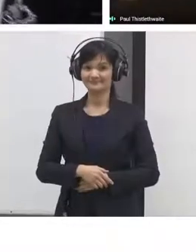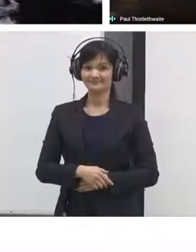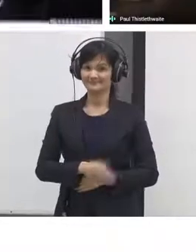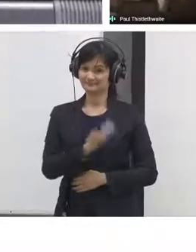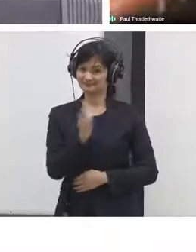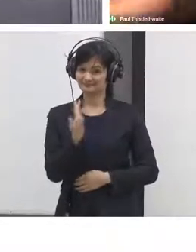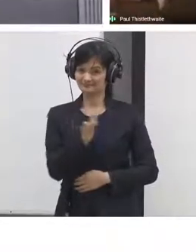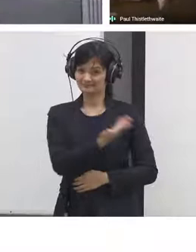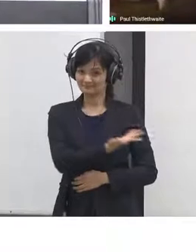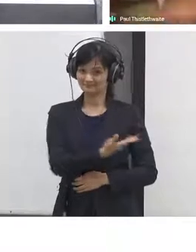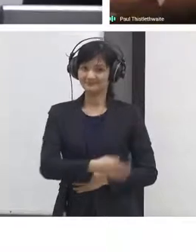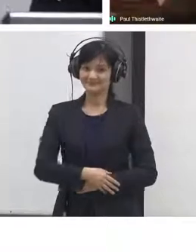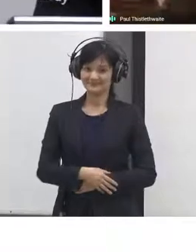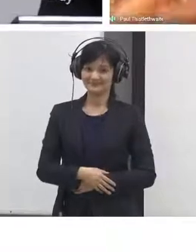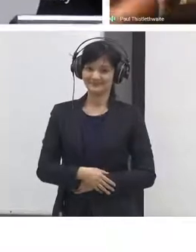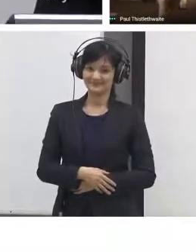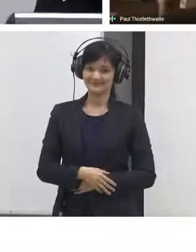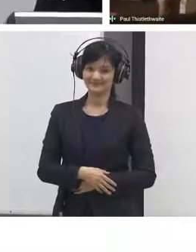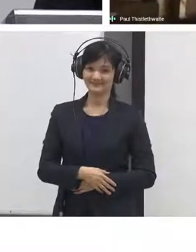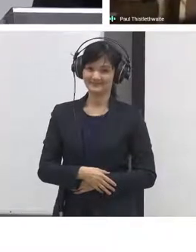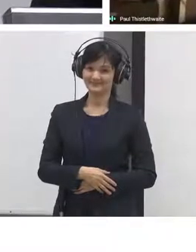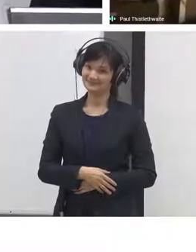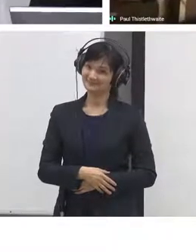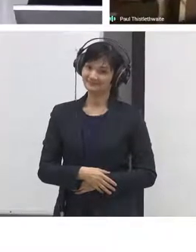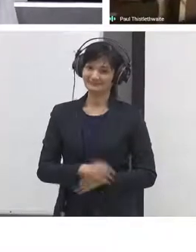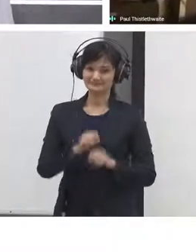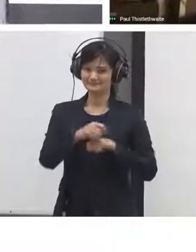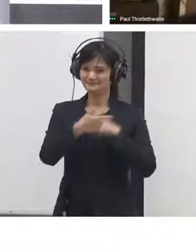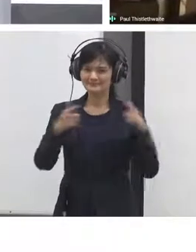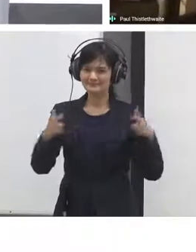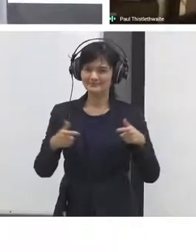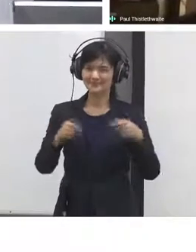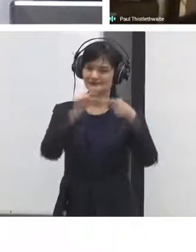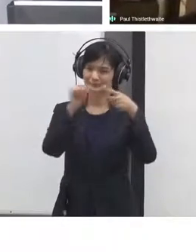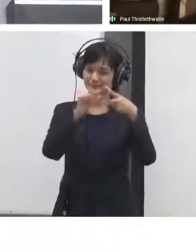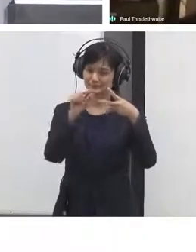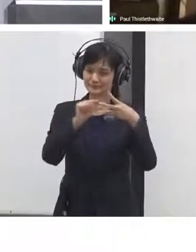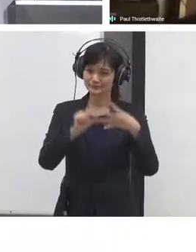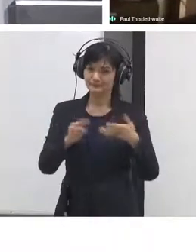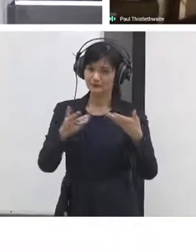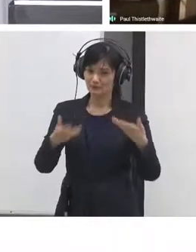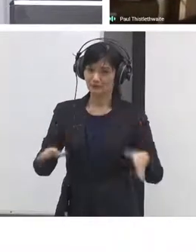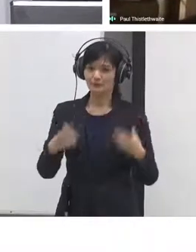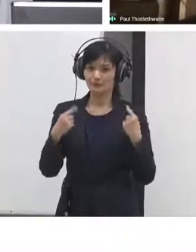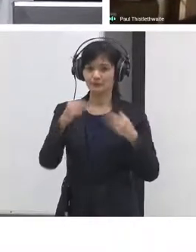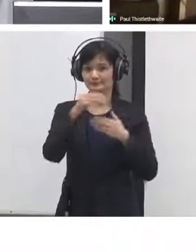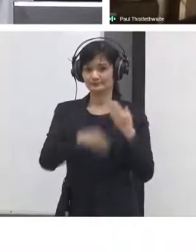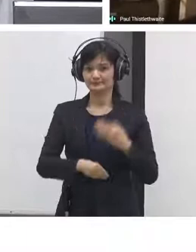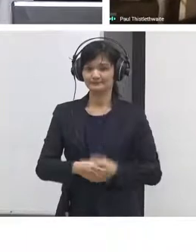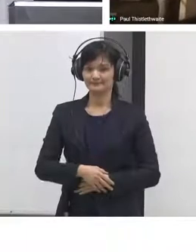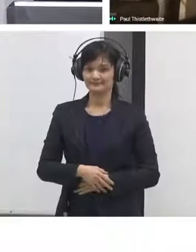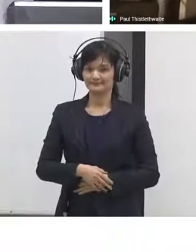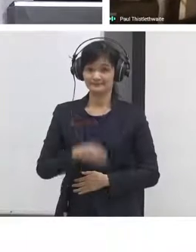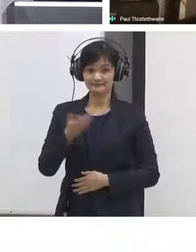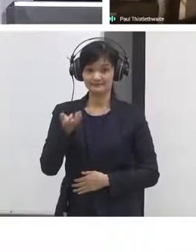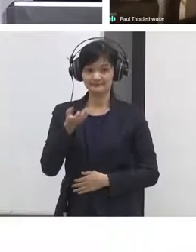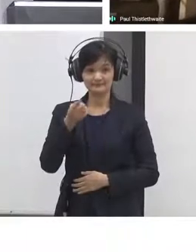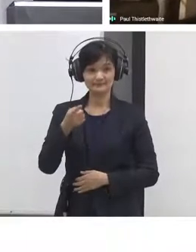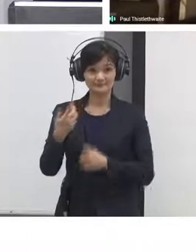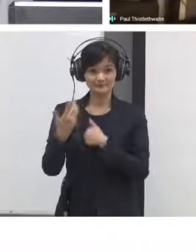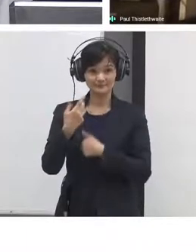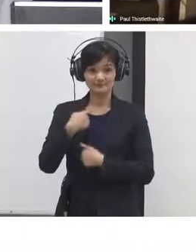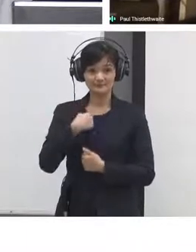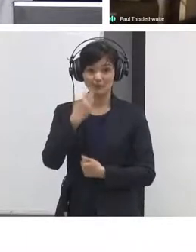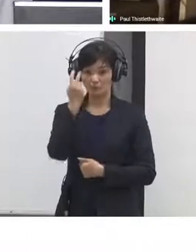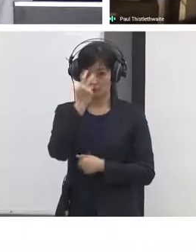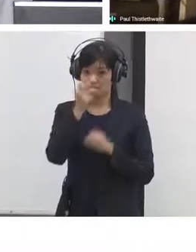we use a regenerative culture so there's lots of them in there but it's going back to your question of governance this is something that's